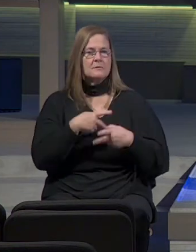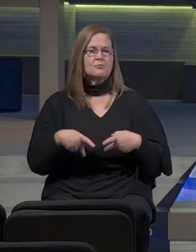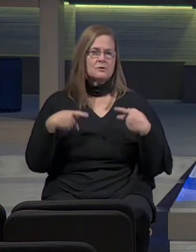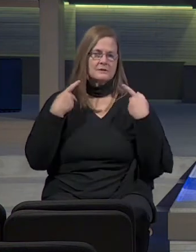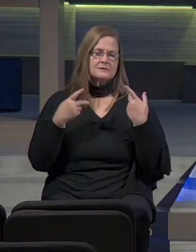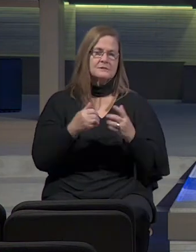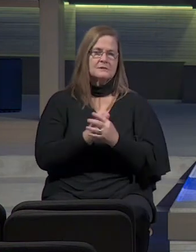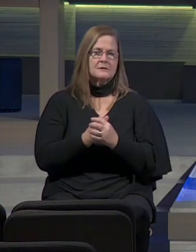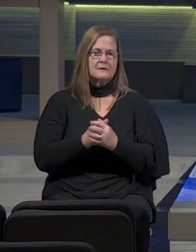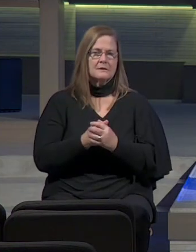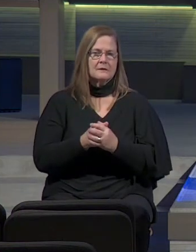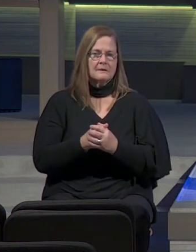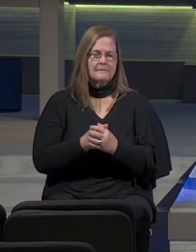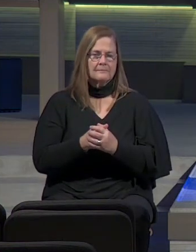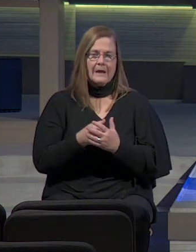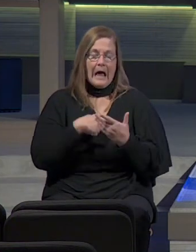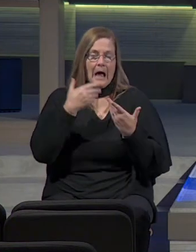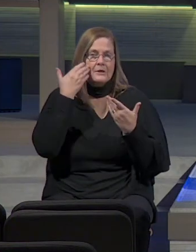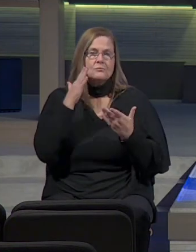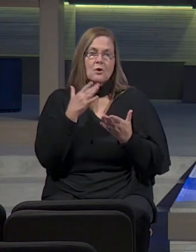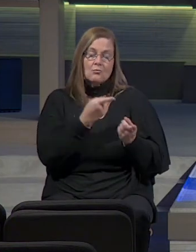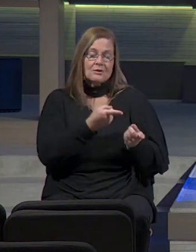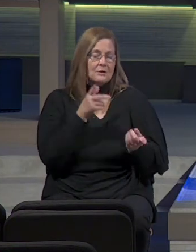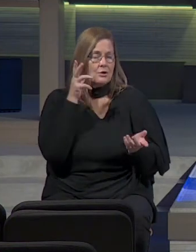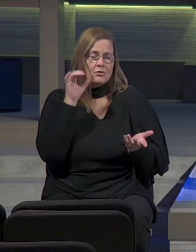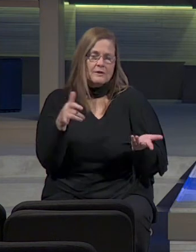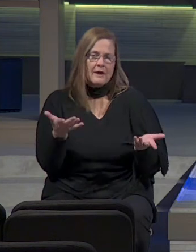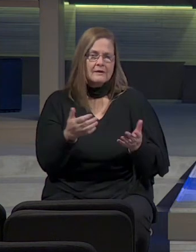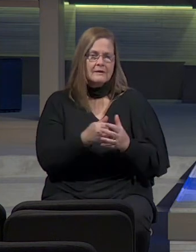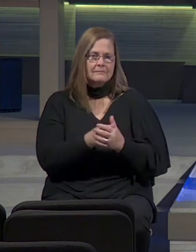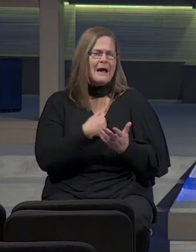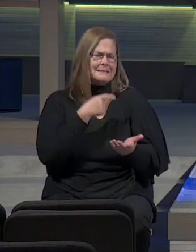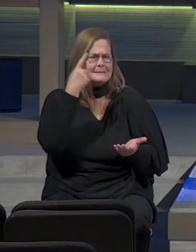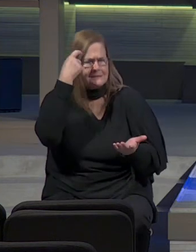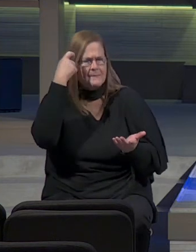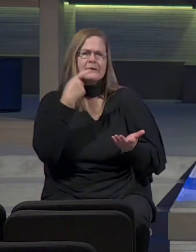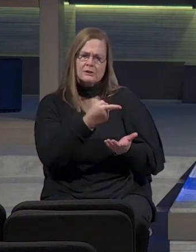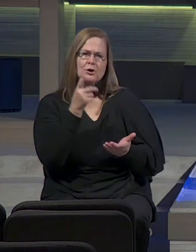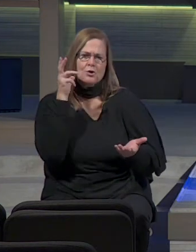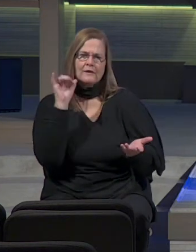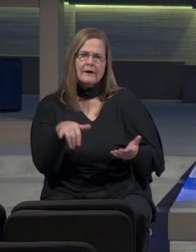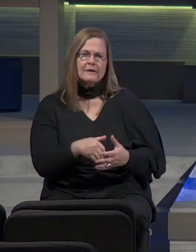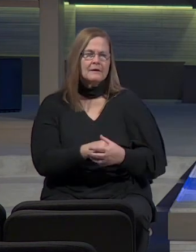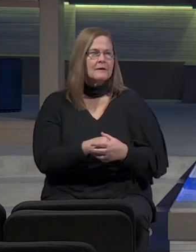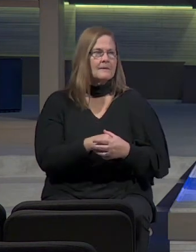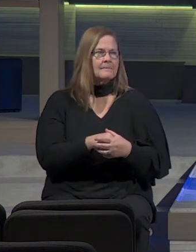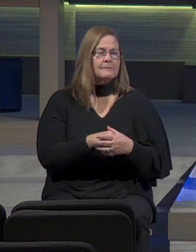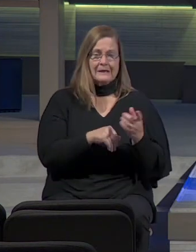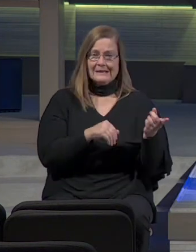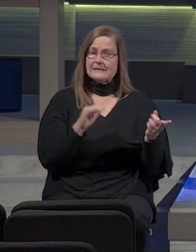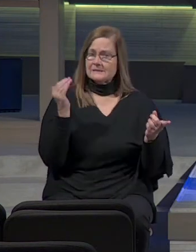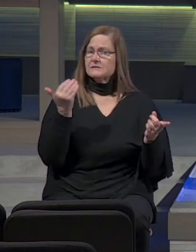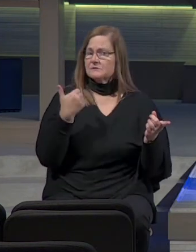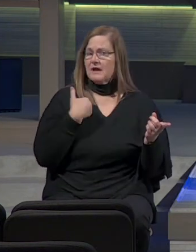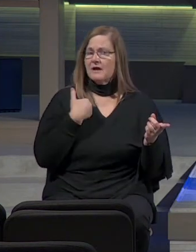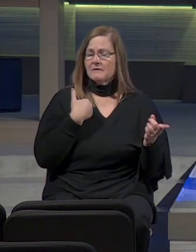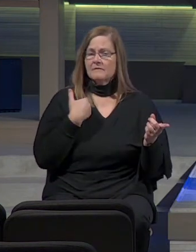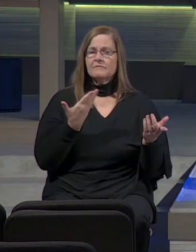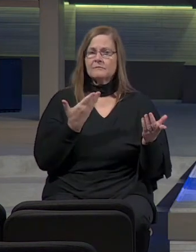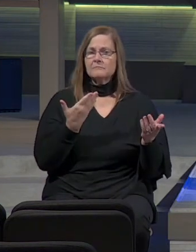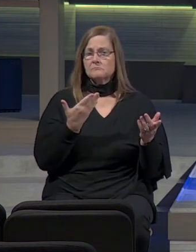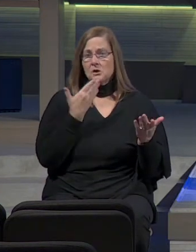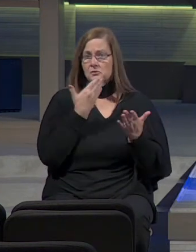Lord. I don't know that. I strongly suspect it. I mean, he seems to have some good idea,